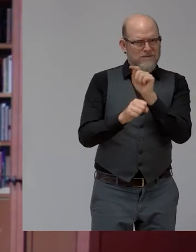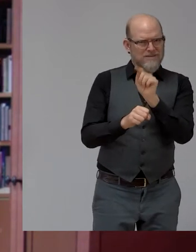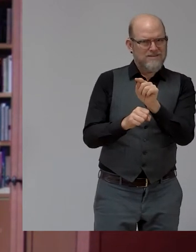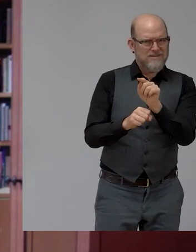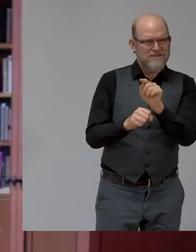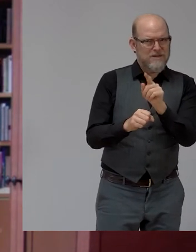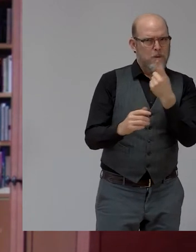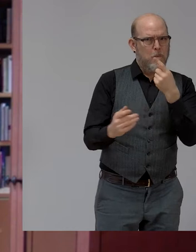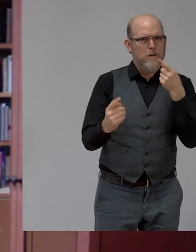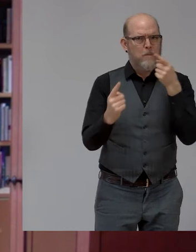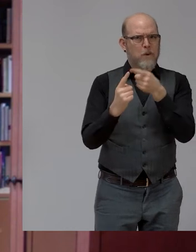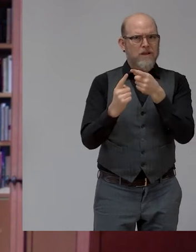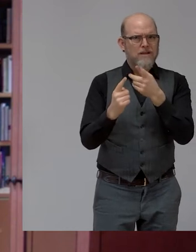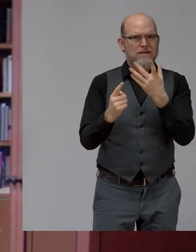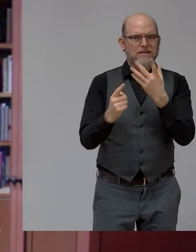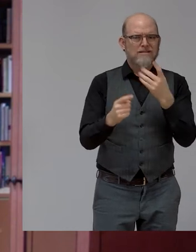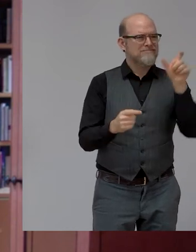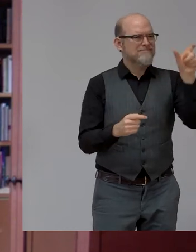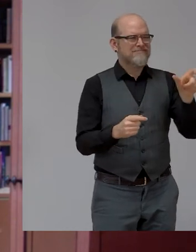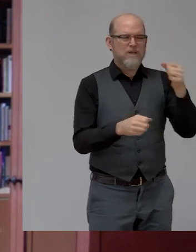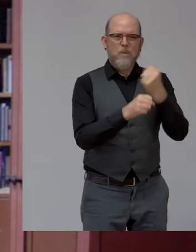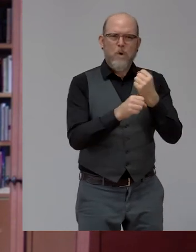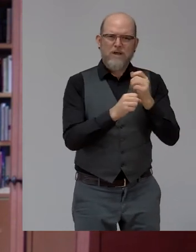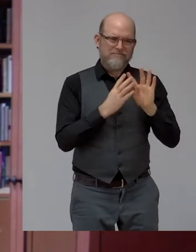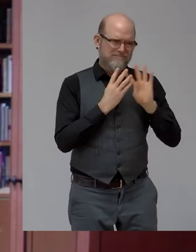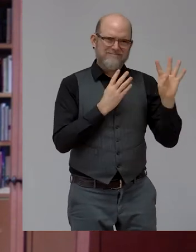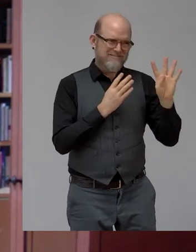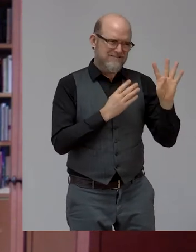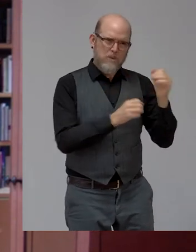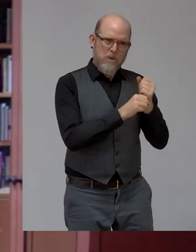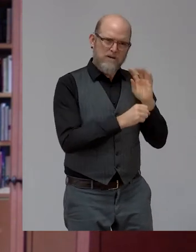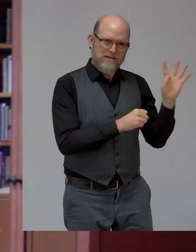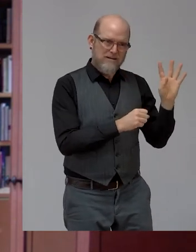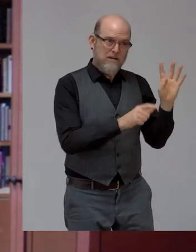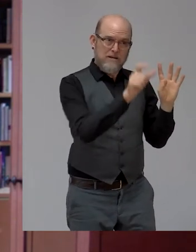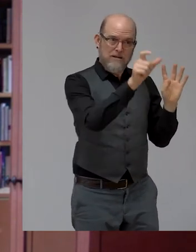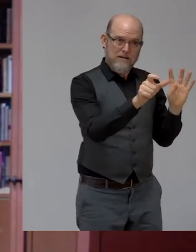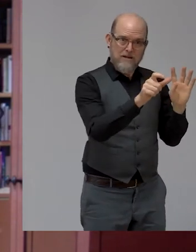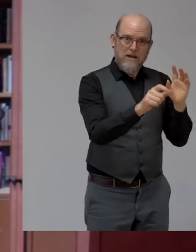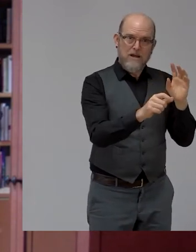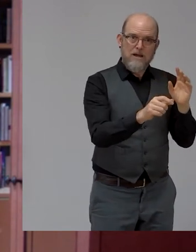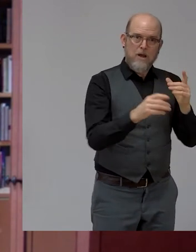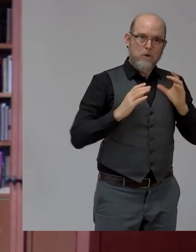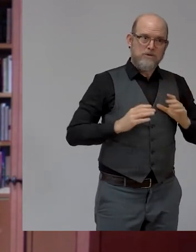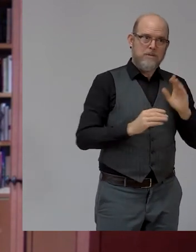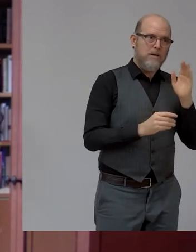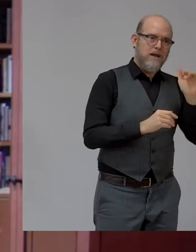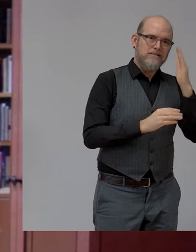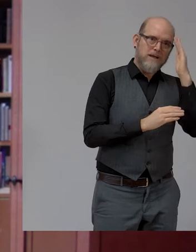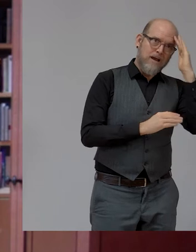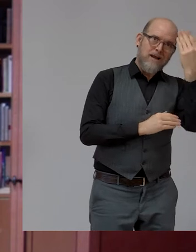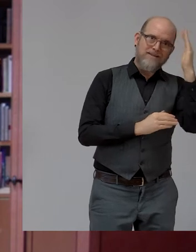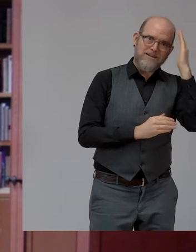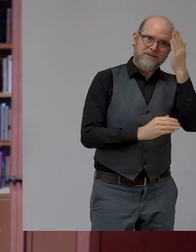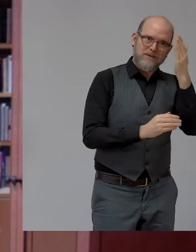employees reflect your customers, everybody wins. And I was reminded of some work that